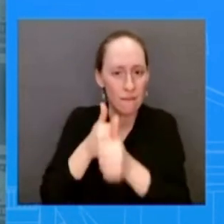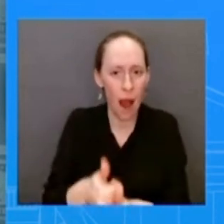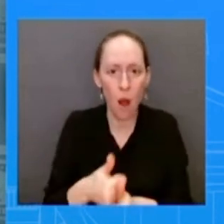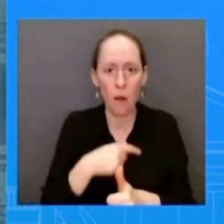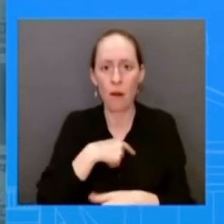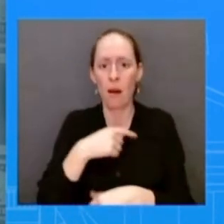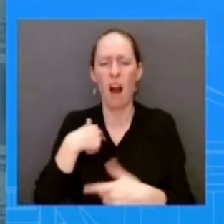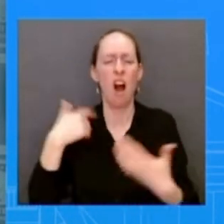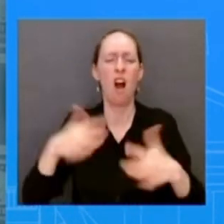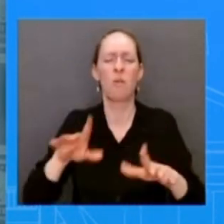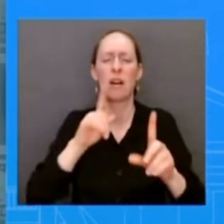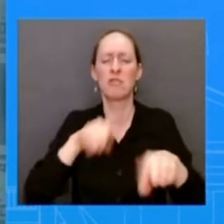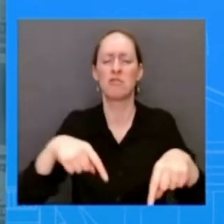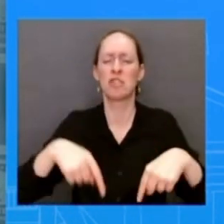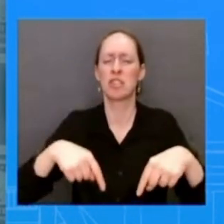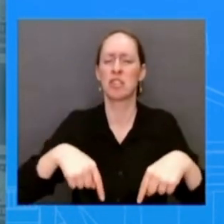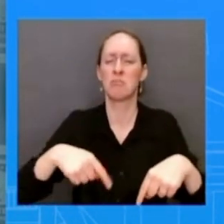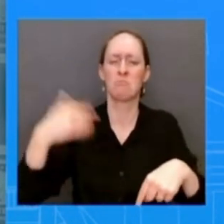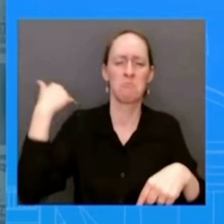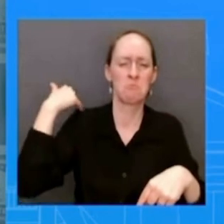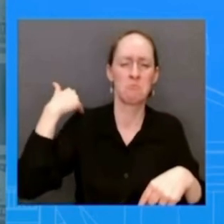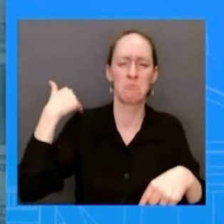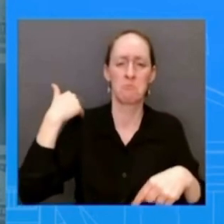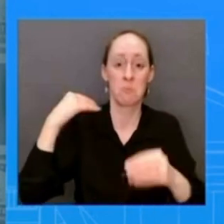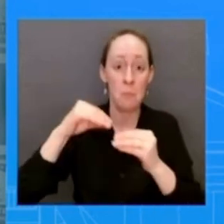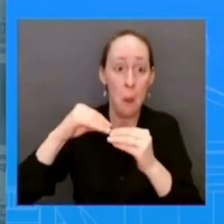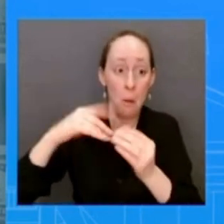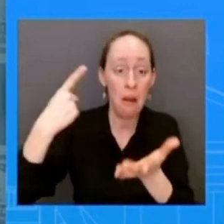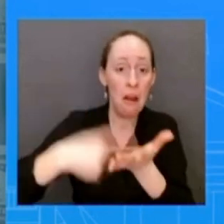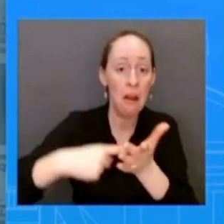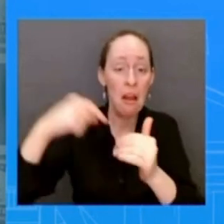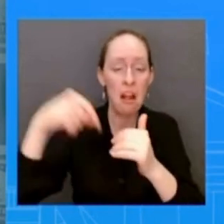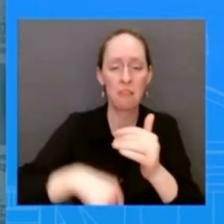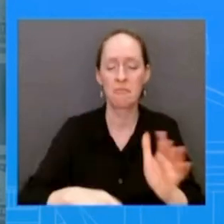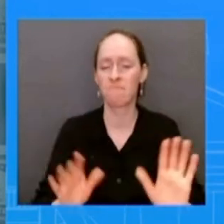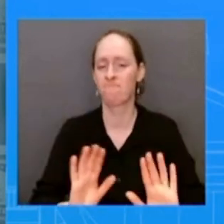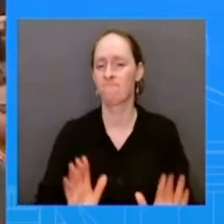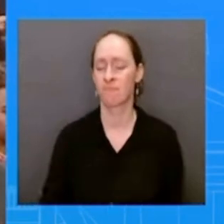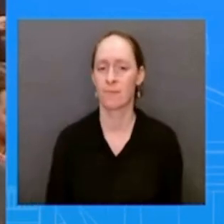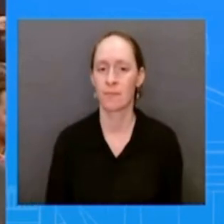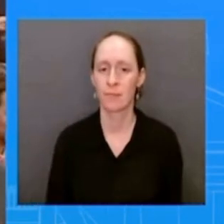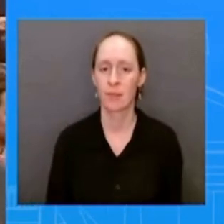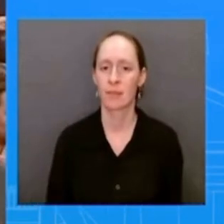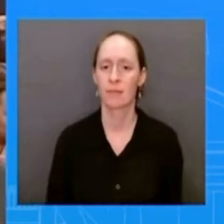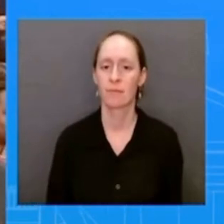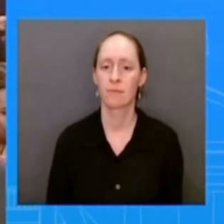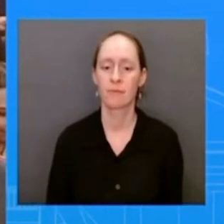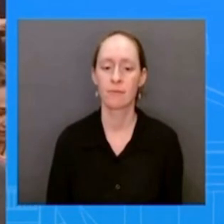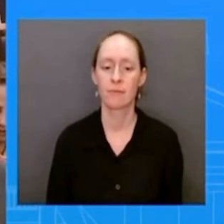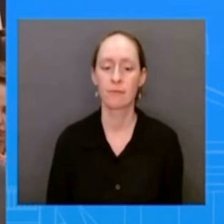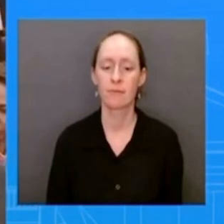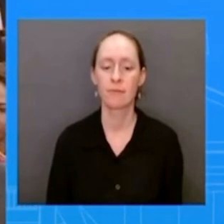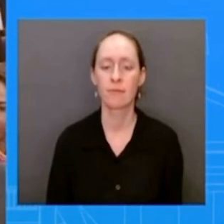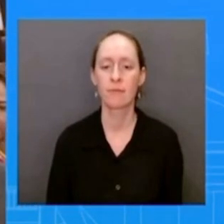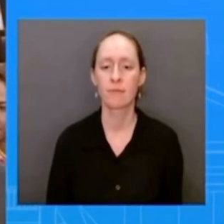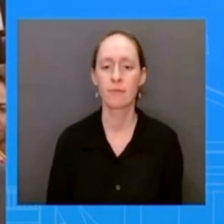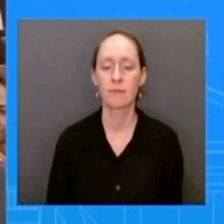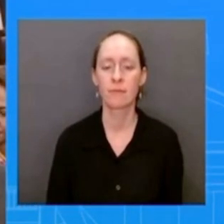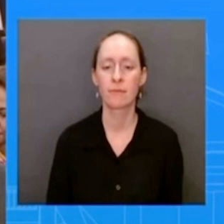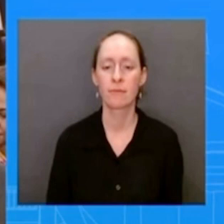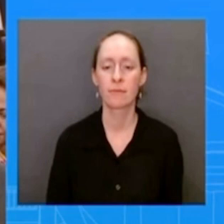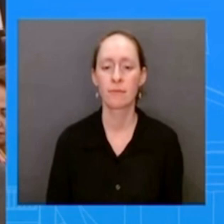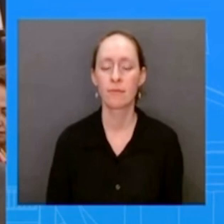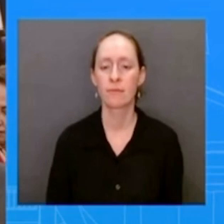thank you koreen um does the administration feel the mexican government is doing enough to combat violence in its own